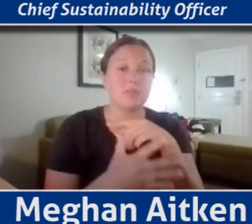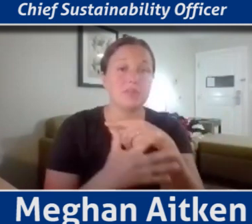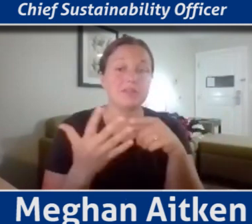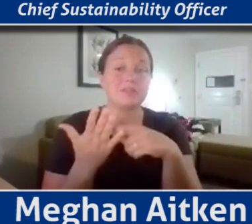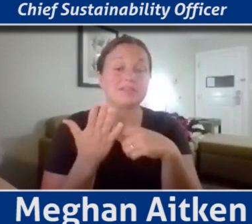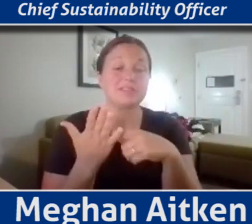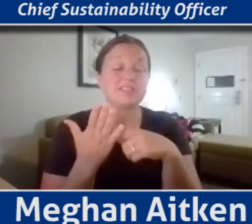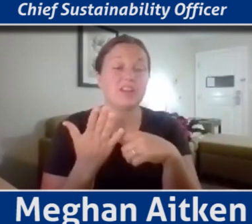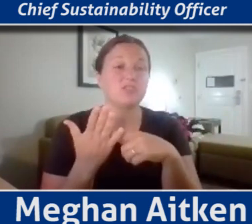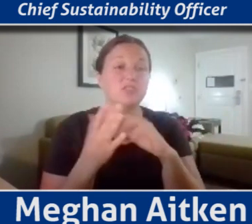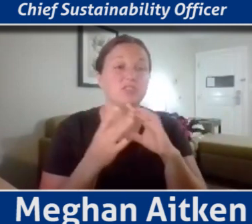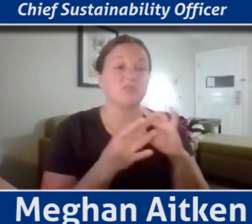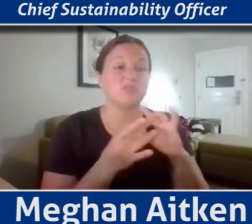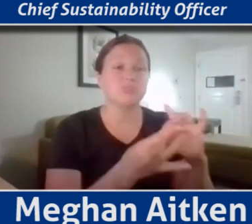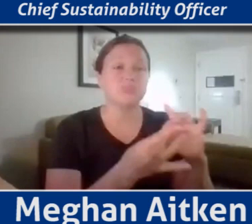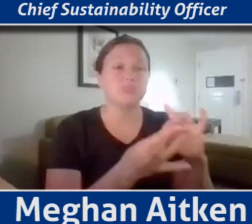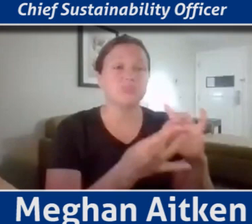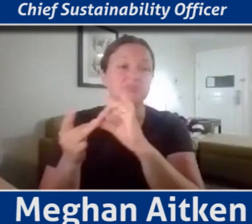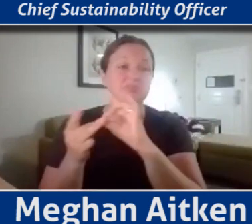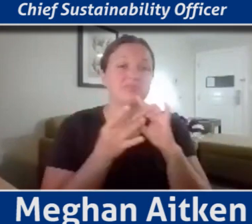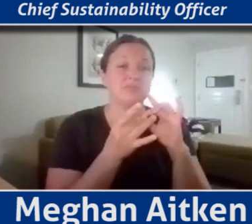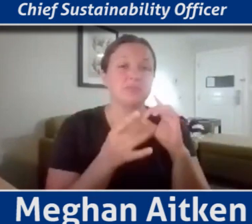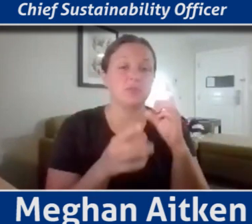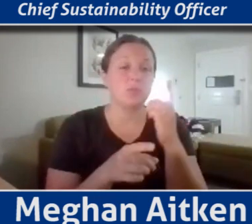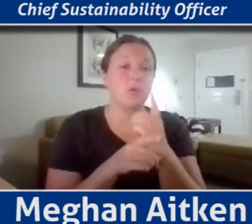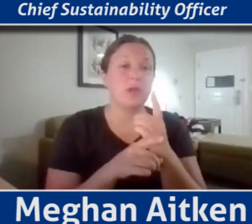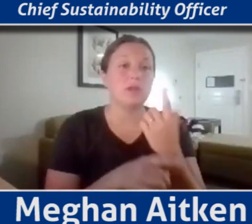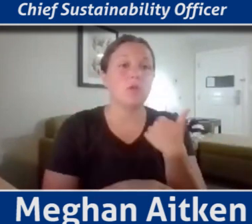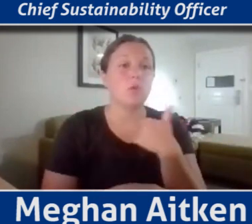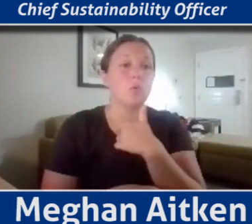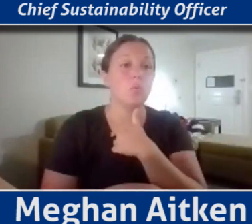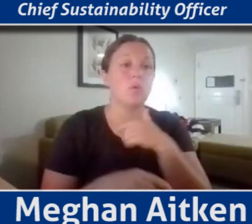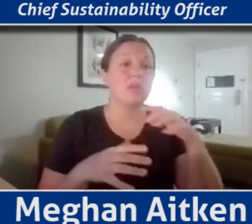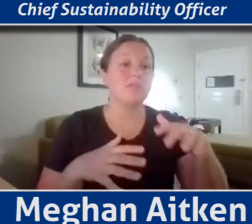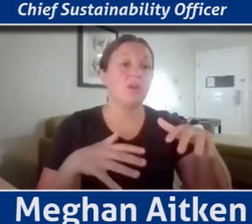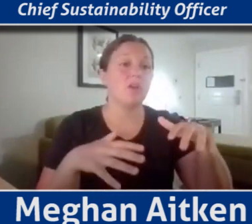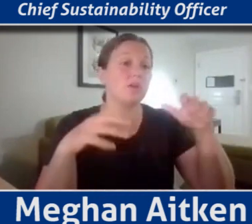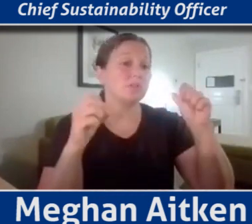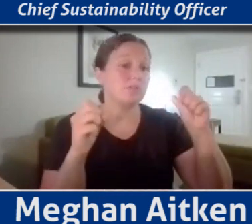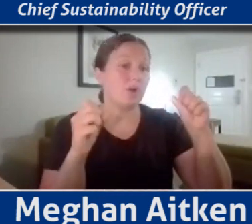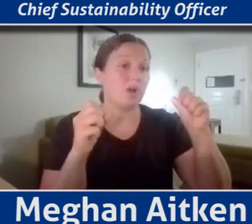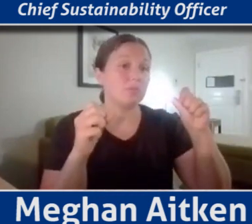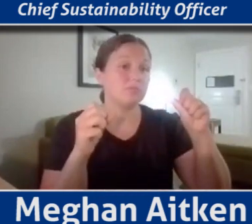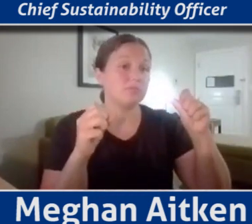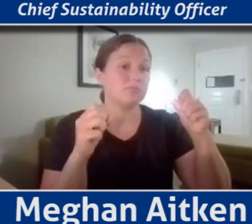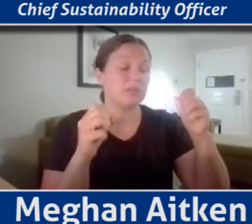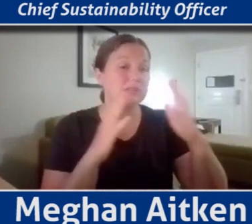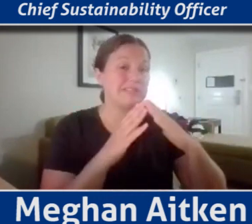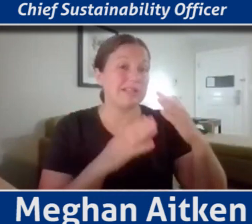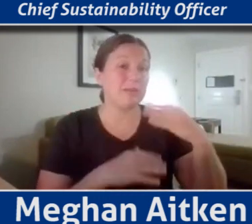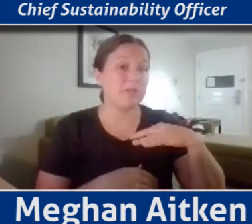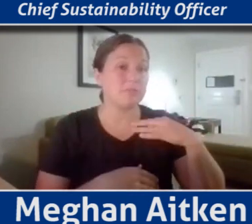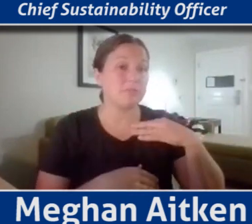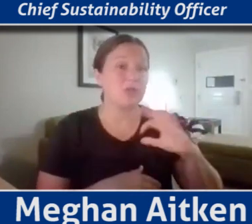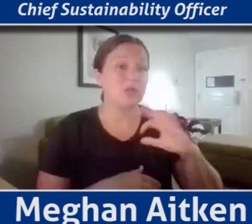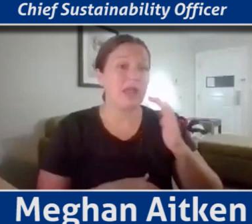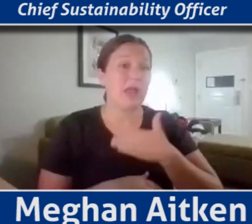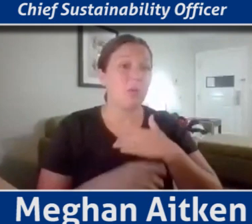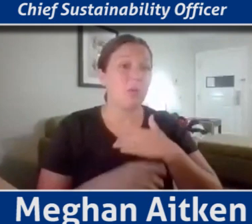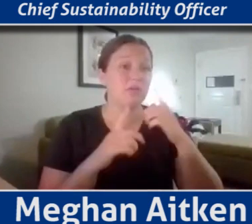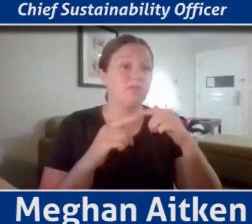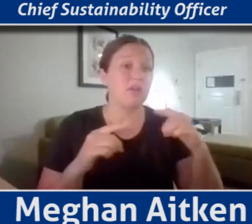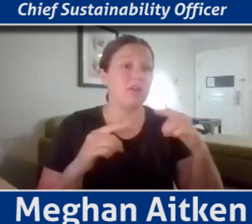interconnectivity of it all. We've adopted it as far as the city of Pittsburgh and our various departments